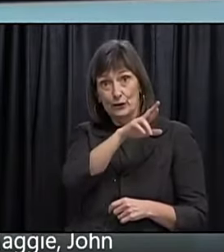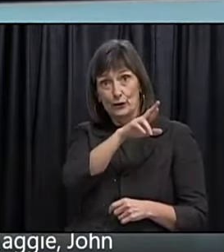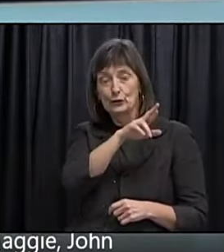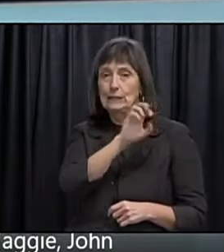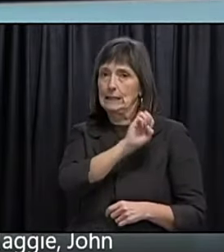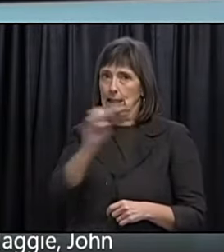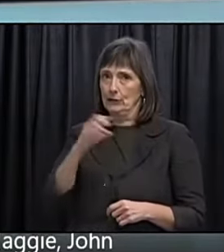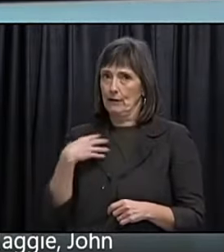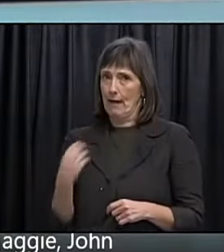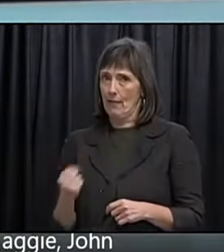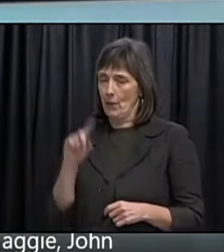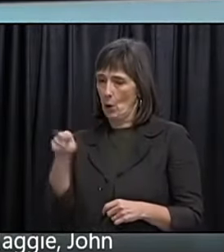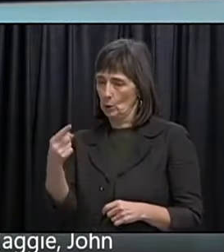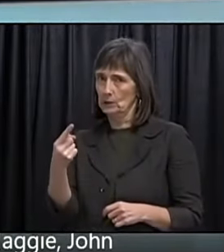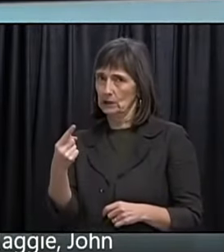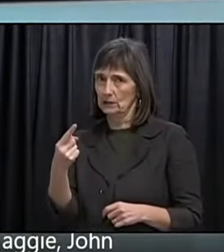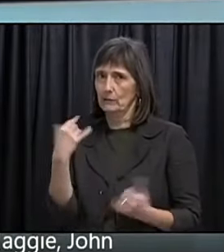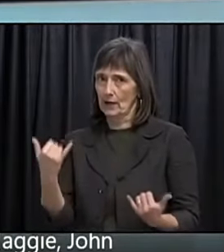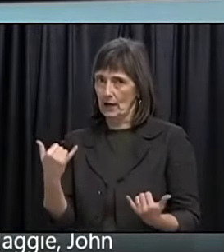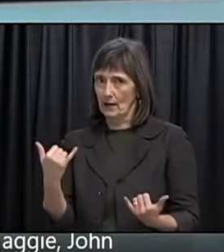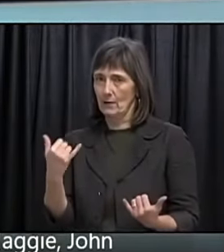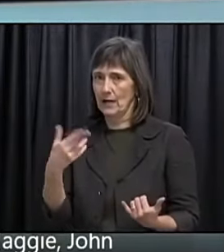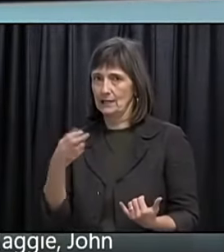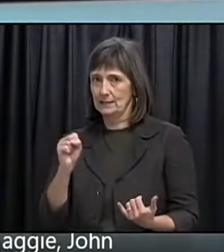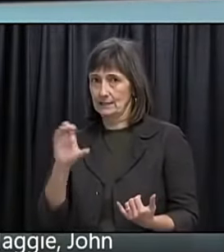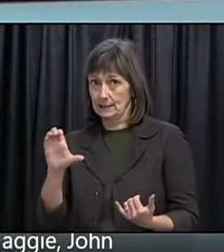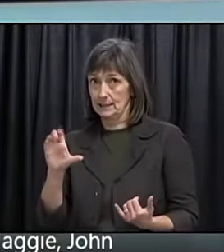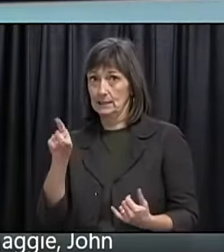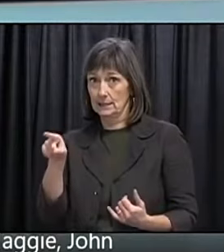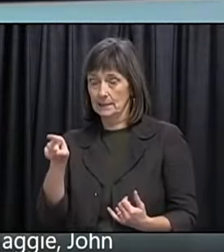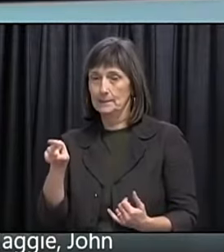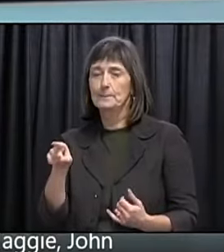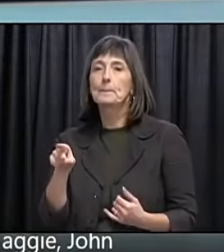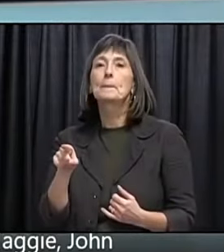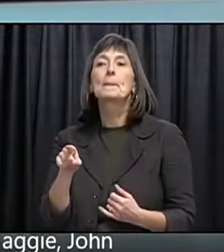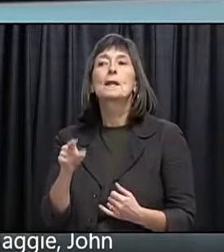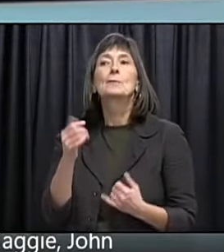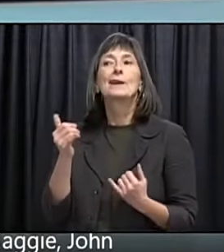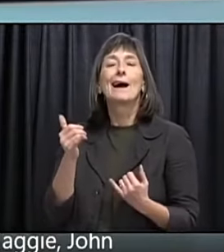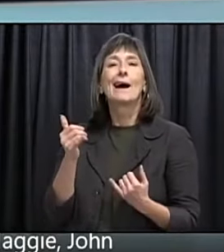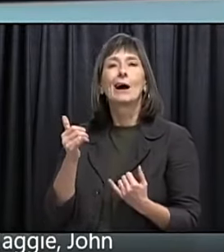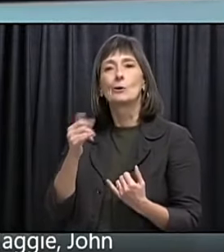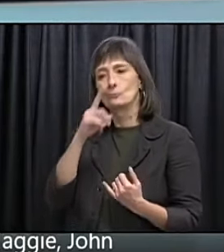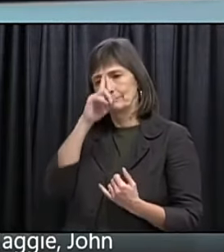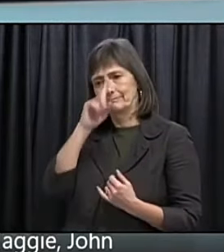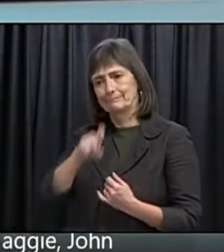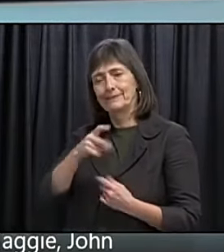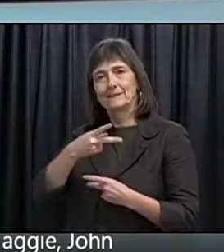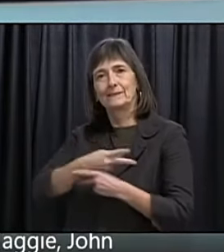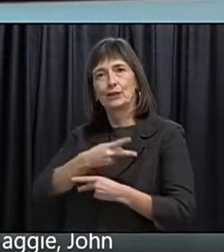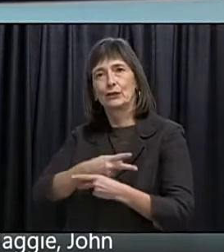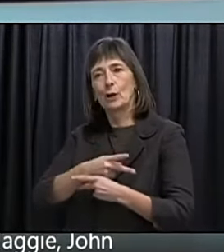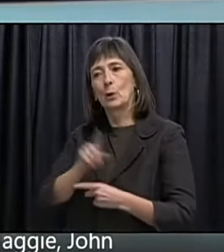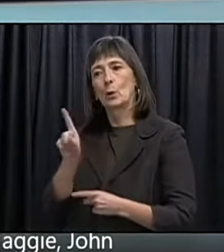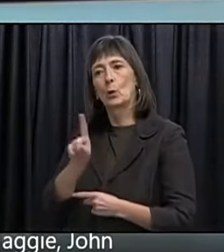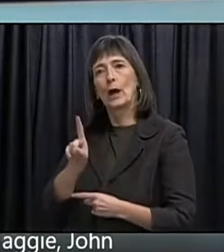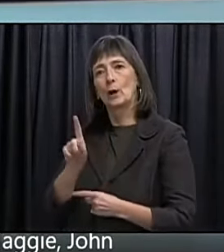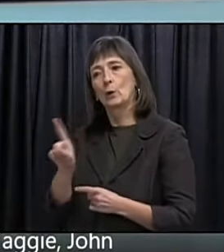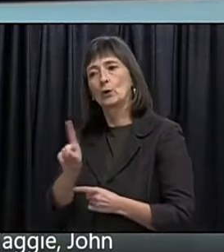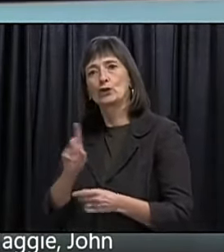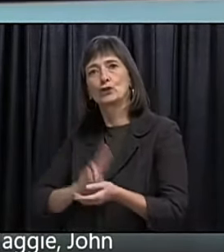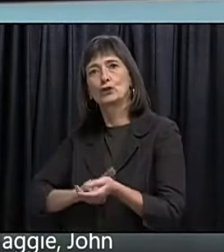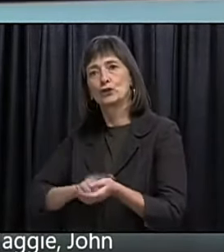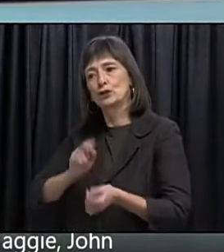And pretty well. A health science center. There needs. To be a discussion. As to what area. Of. The health care system.